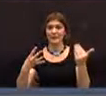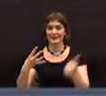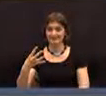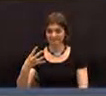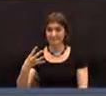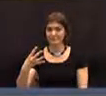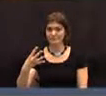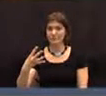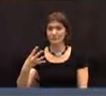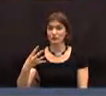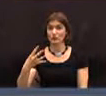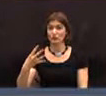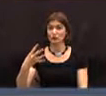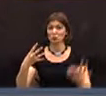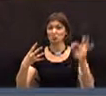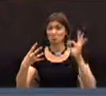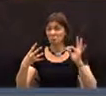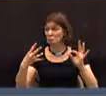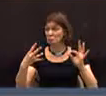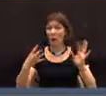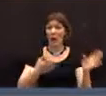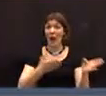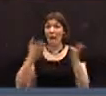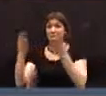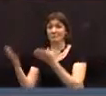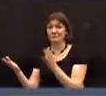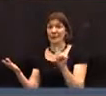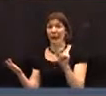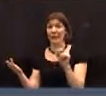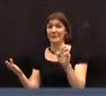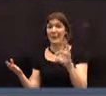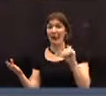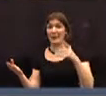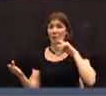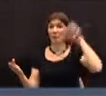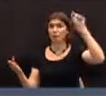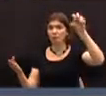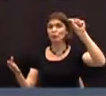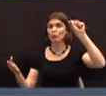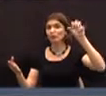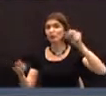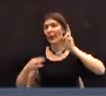2015, and I give you to the clerk for the roll call.